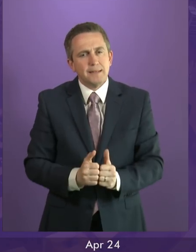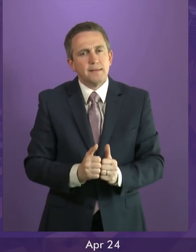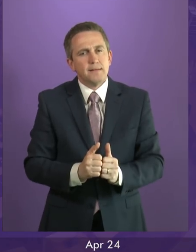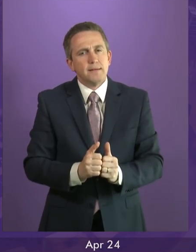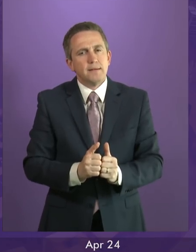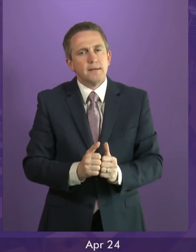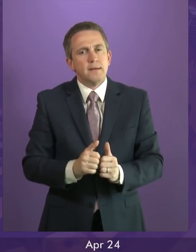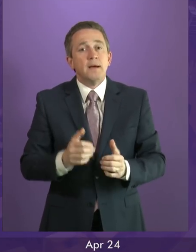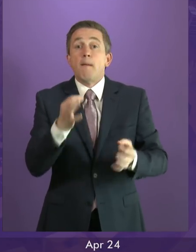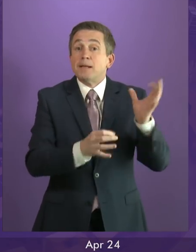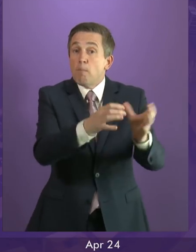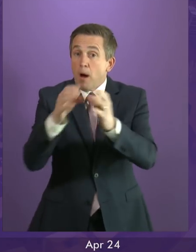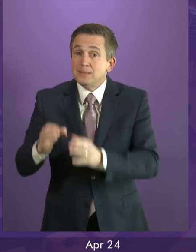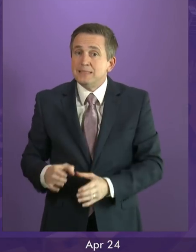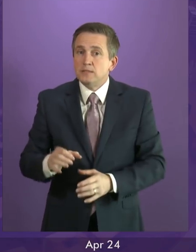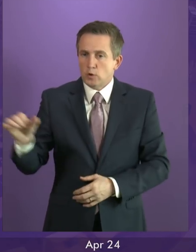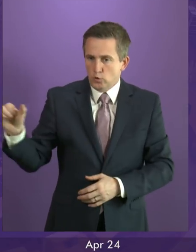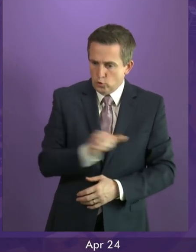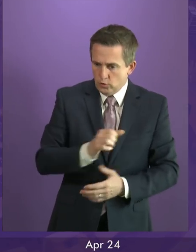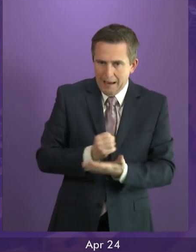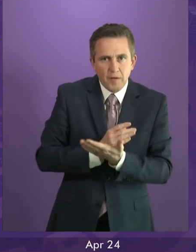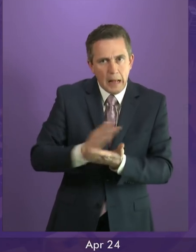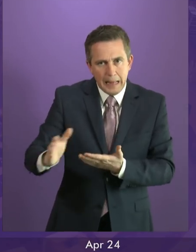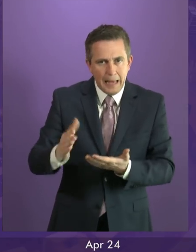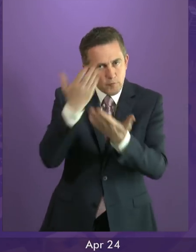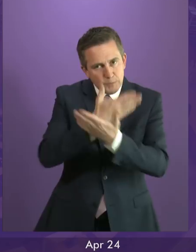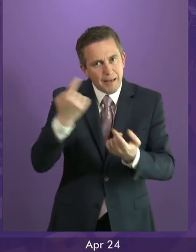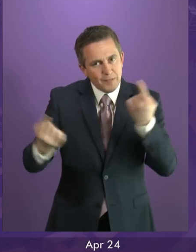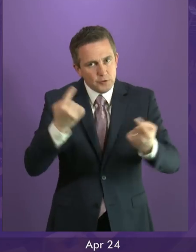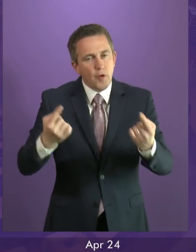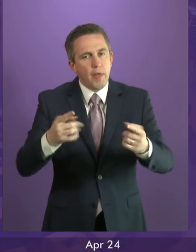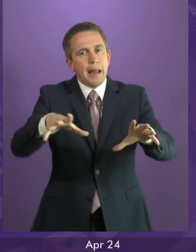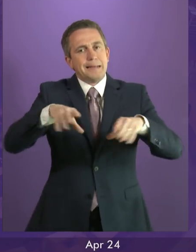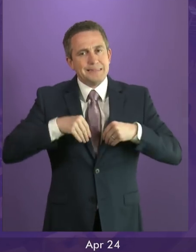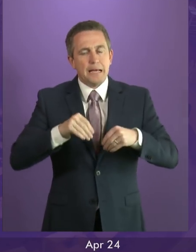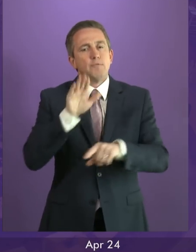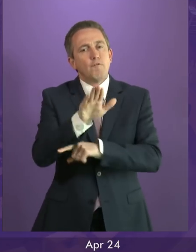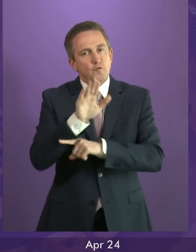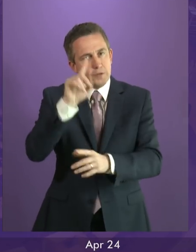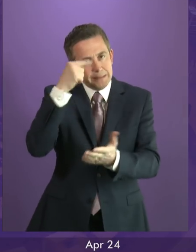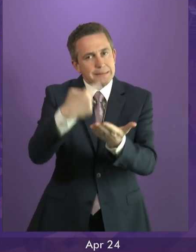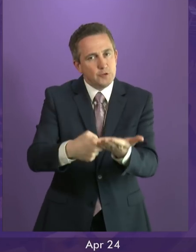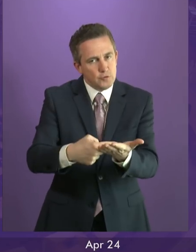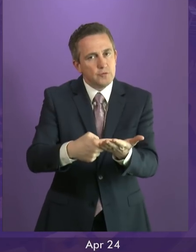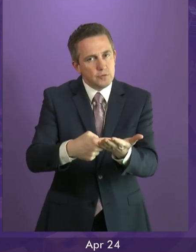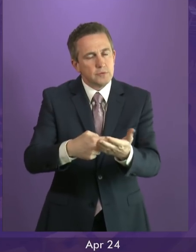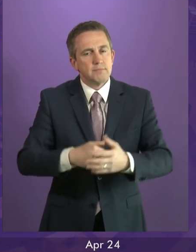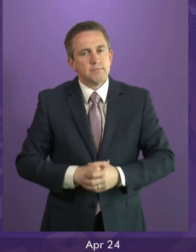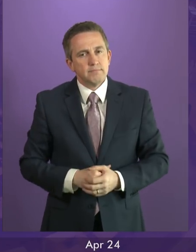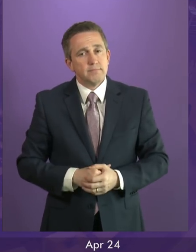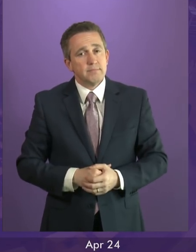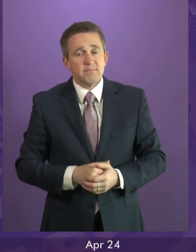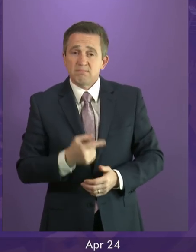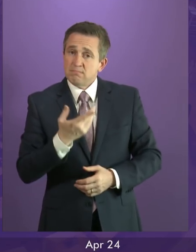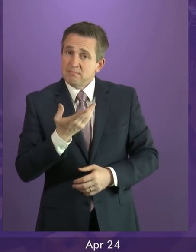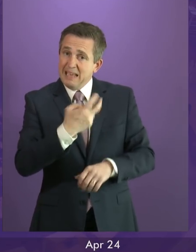that allows us to move forward together whatever decisions we ultimately arrive at. I have been struck recently by the Irish